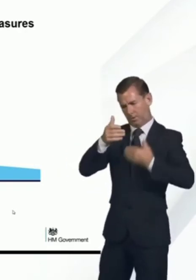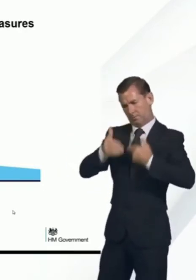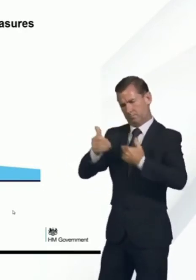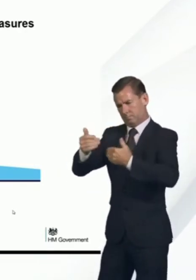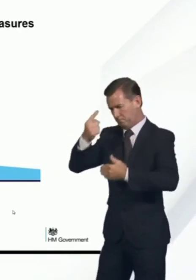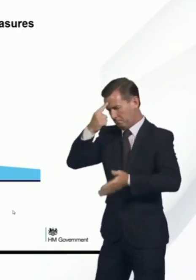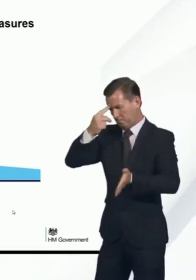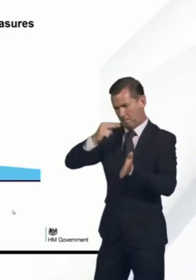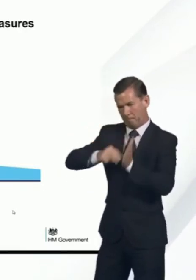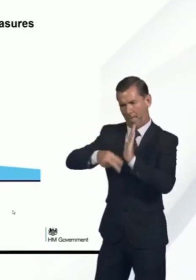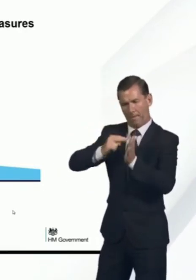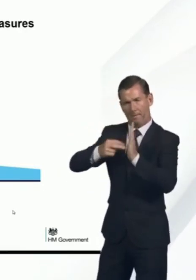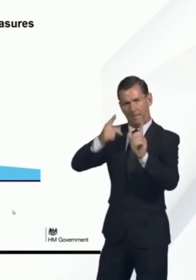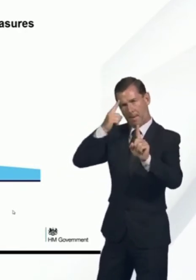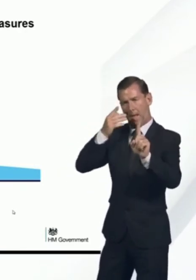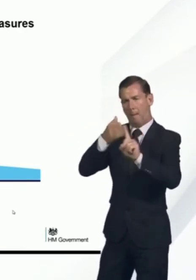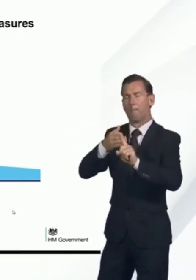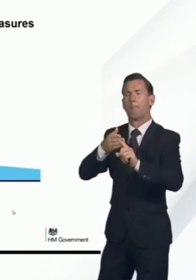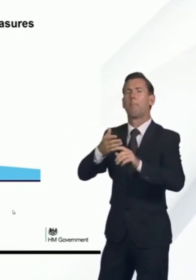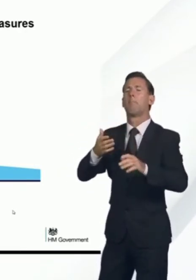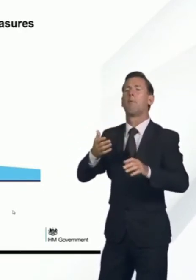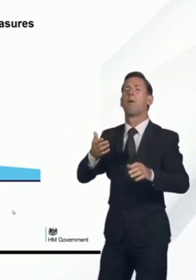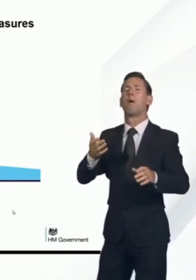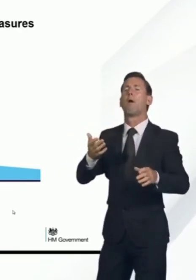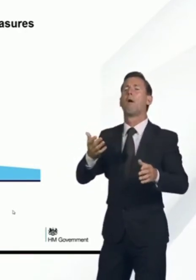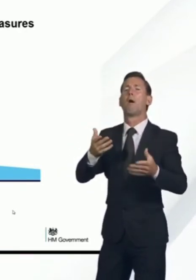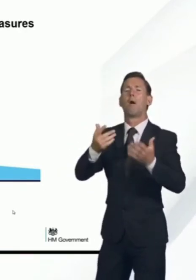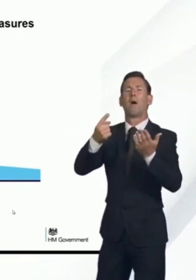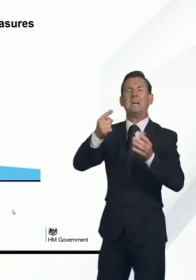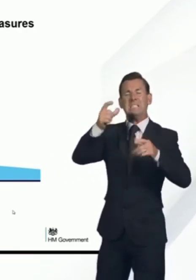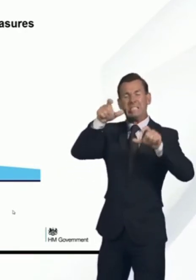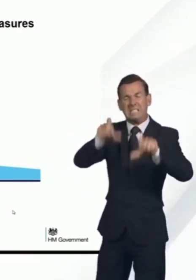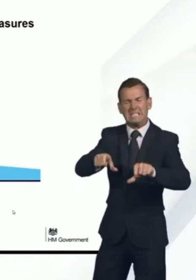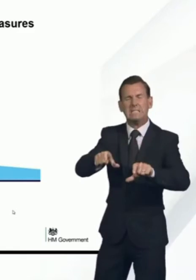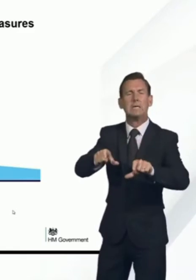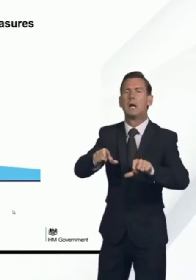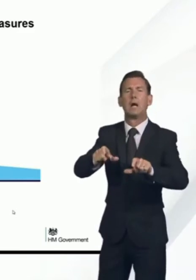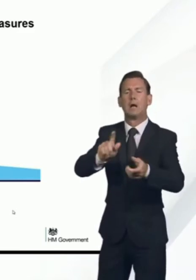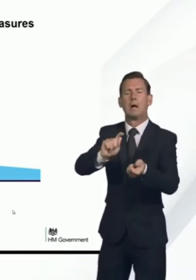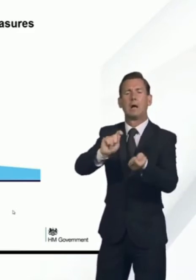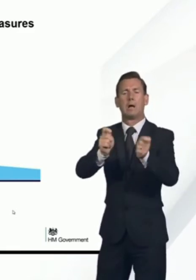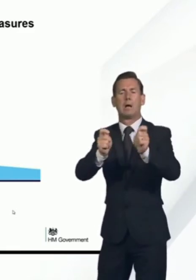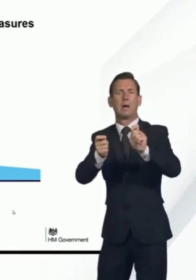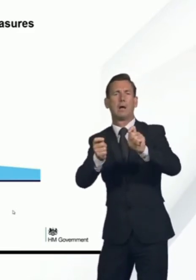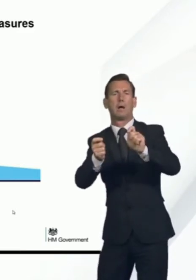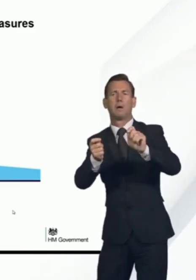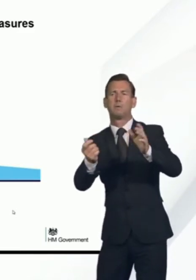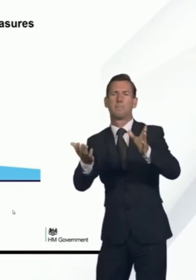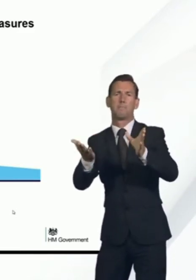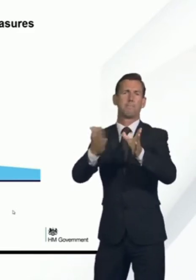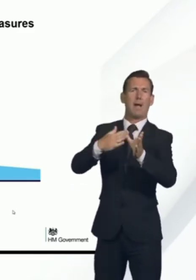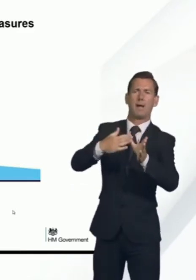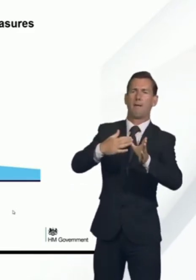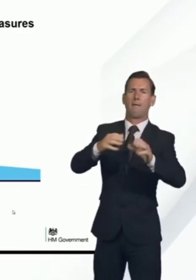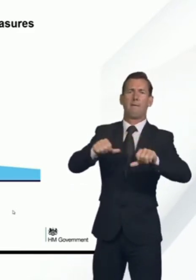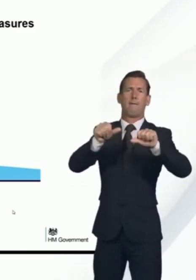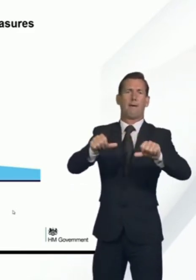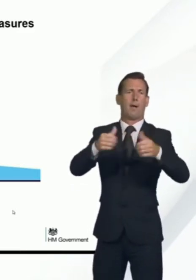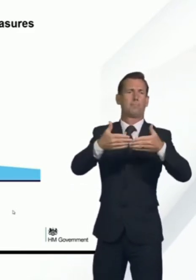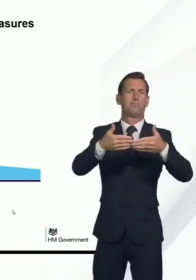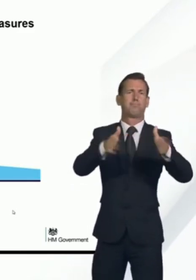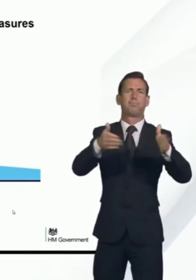modify the measures, gradually ease the lockdown and begin to allow people to return to their normal way of life.